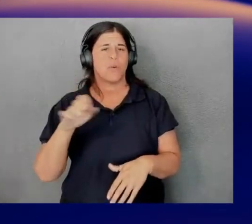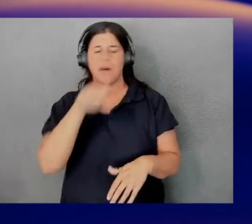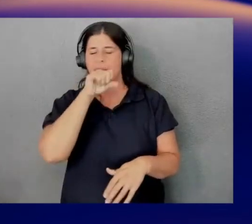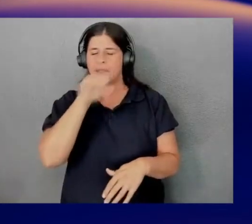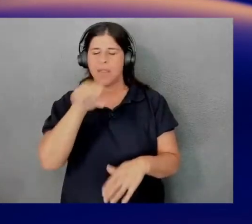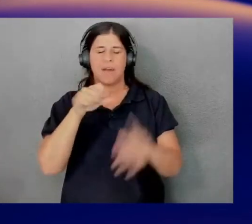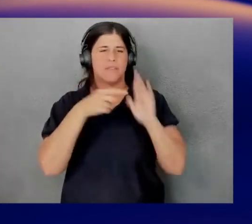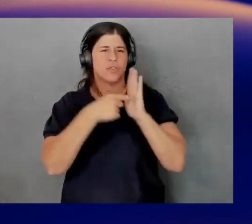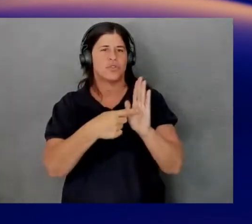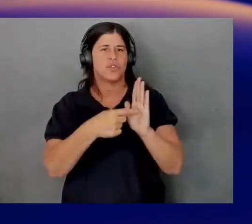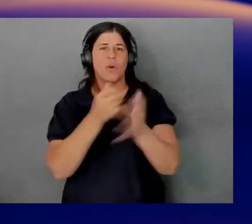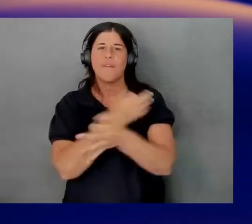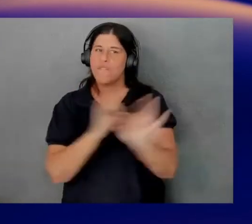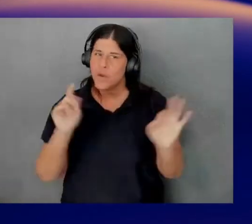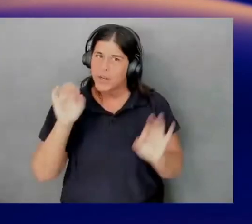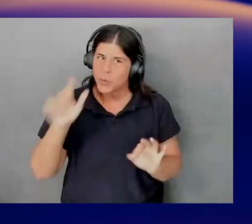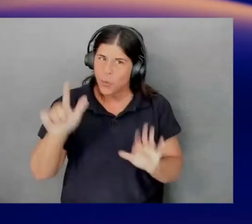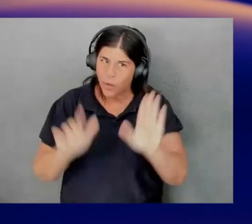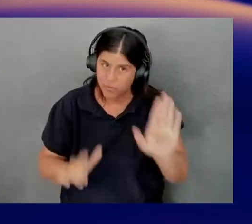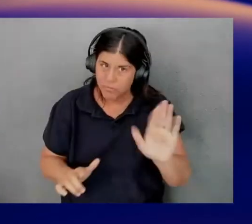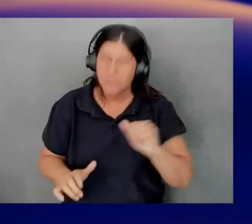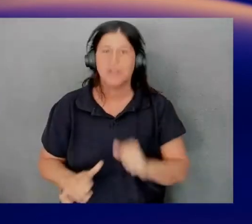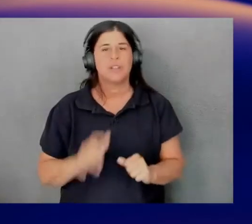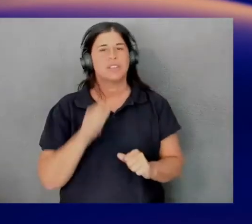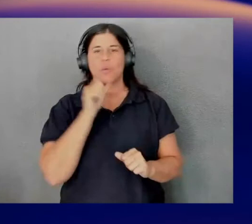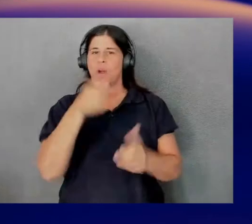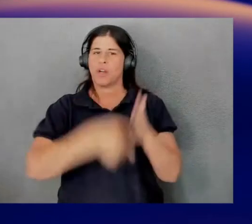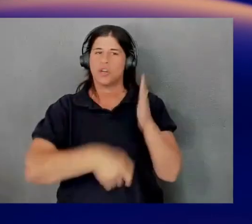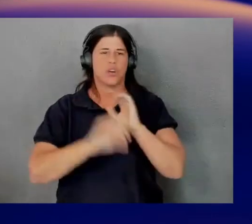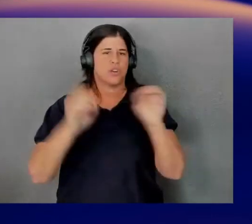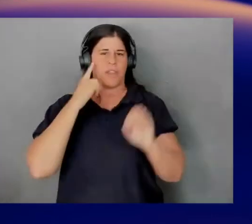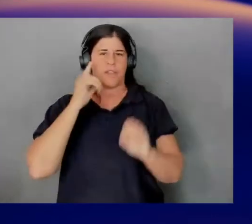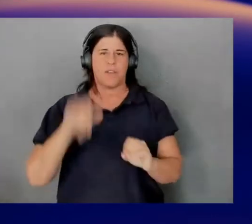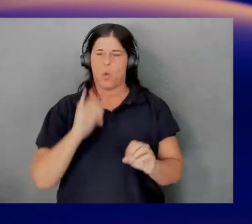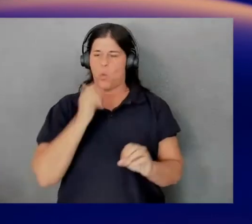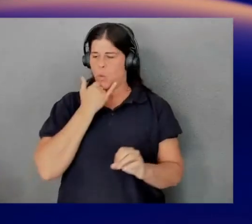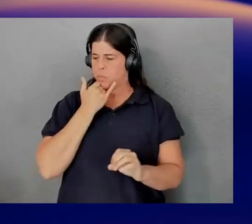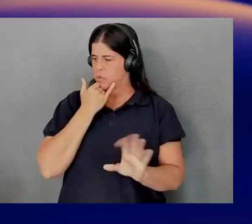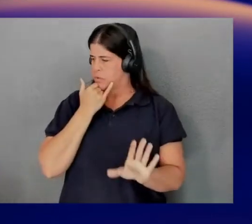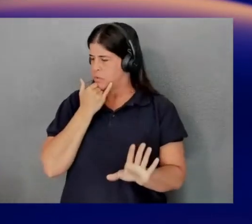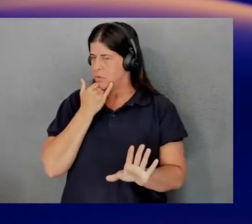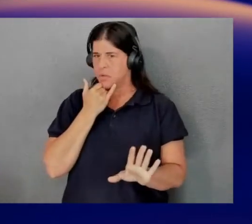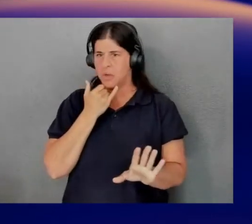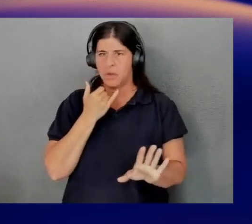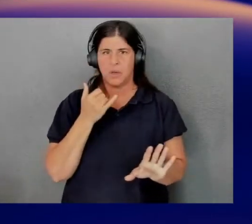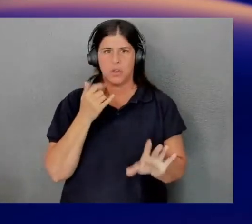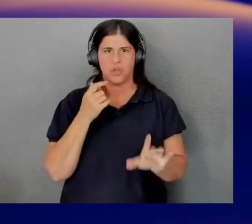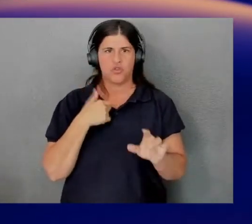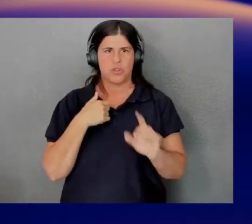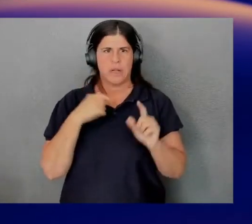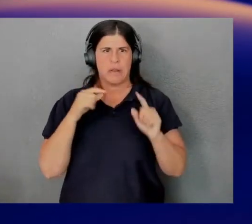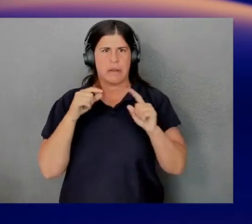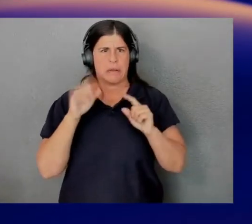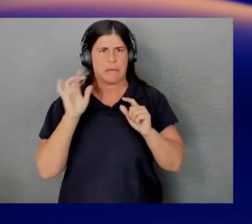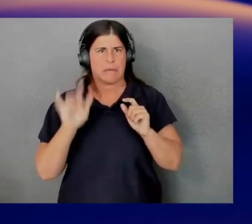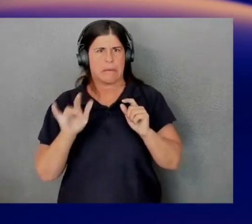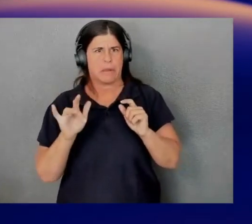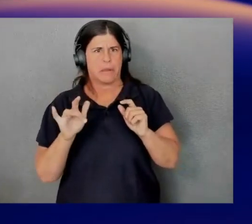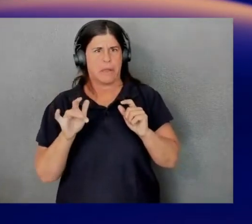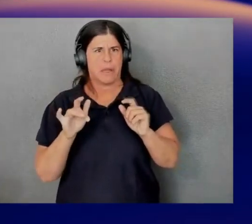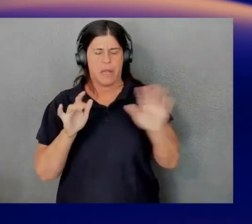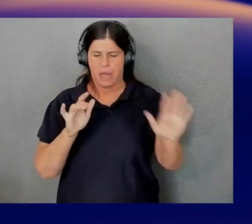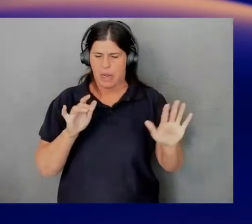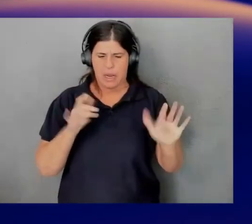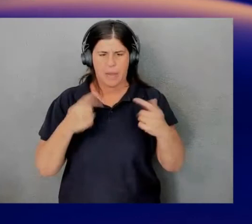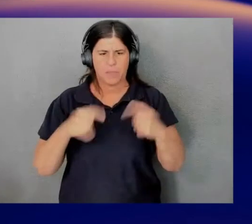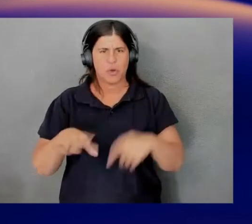this is a free tool, so we're not going to charge anything for it. Oops. Should I go to, if you want to just find the